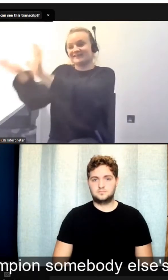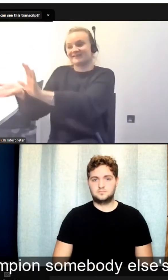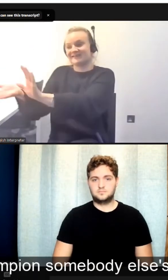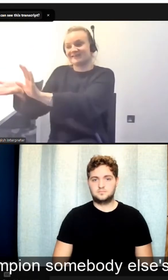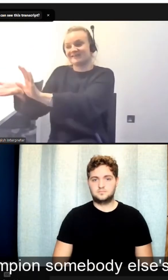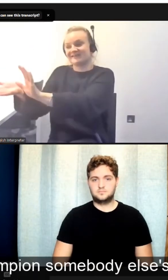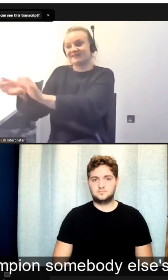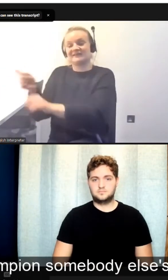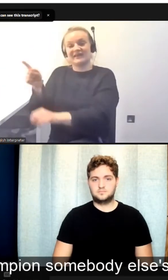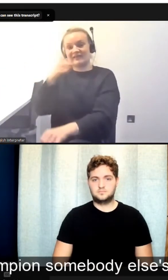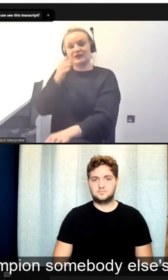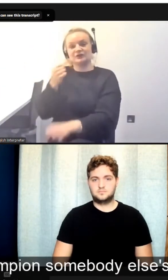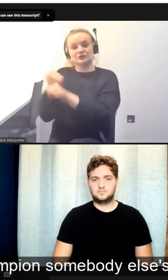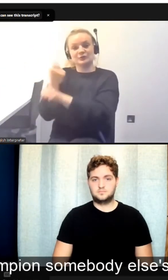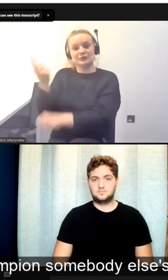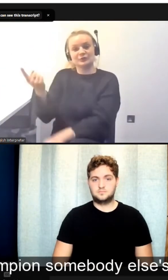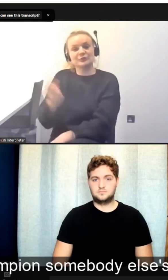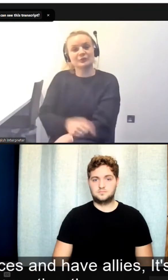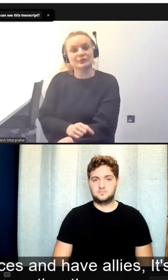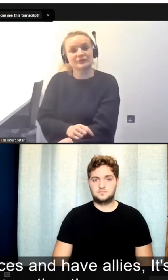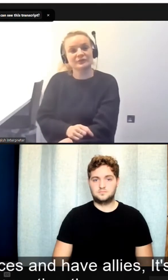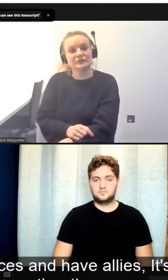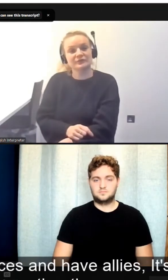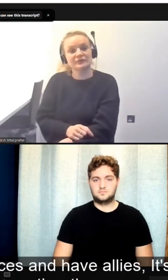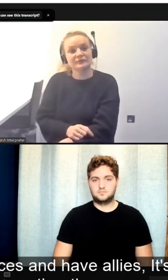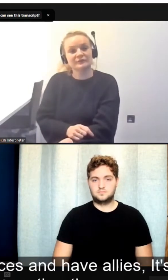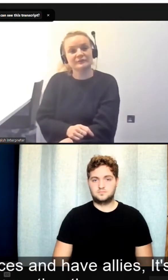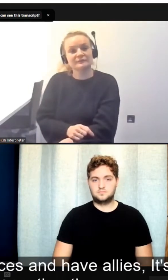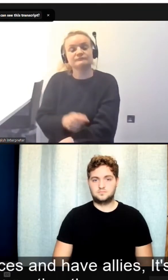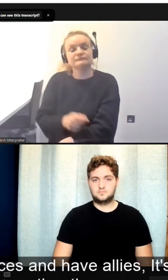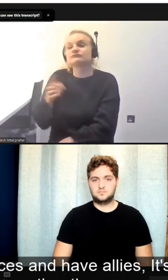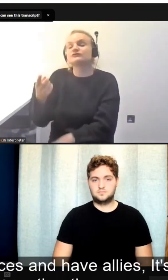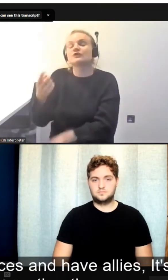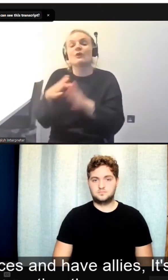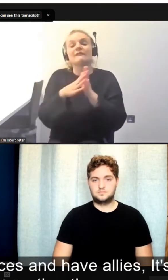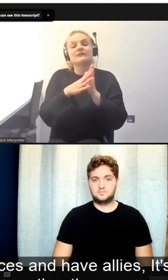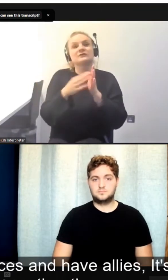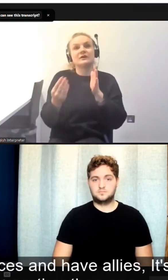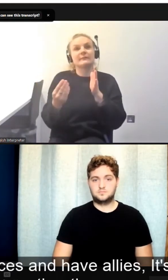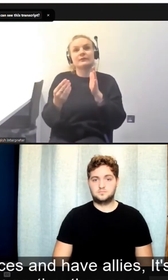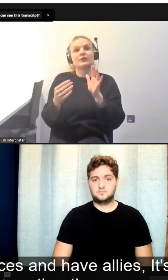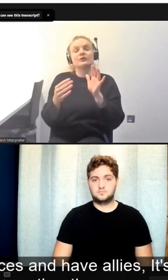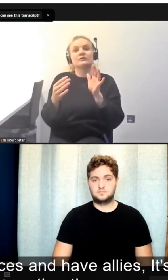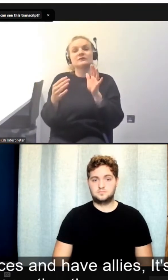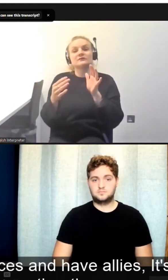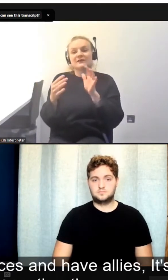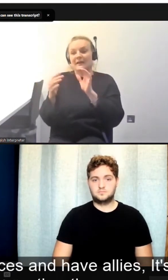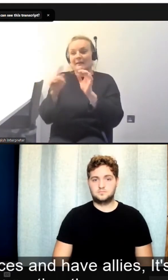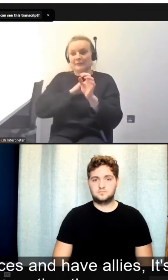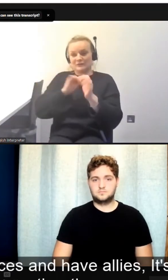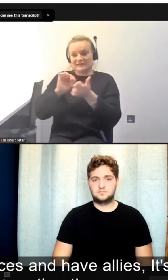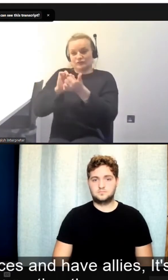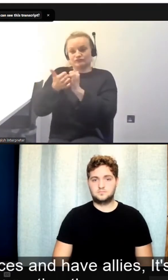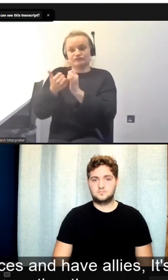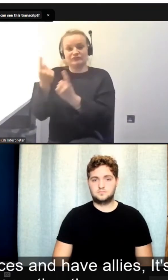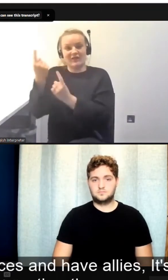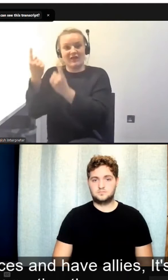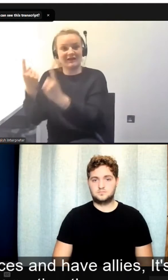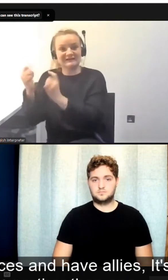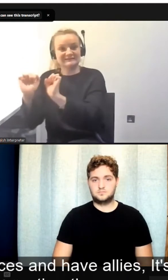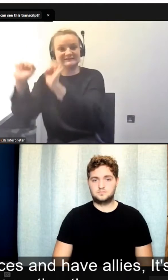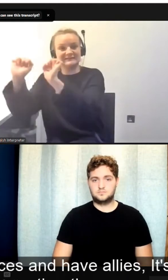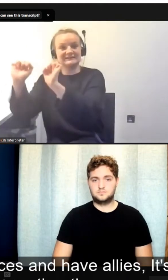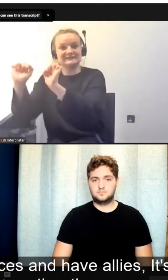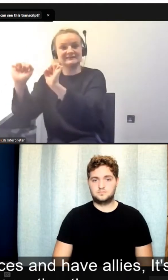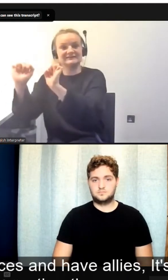somebody else's rights often than your own. So if you have those form those alliances and have allies, it's